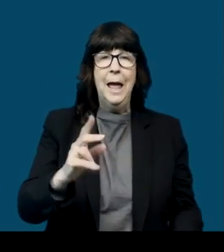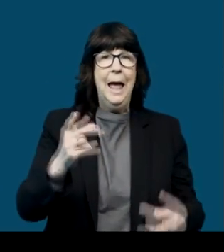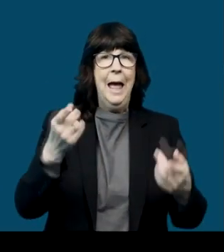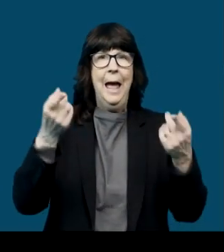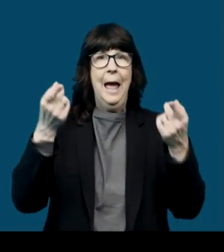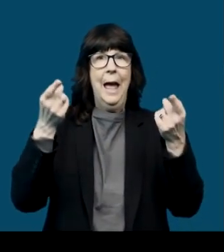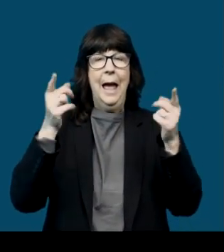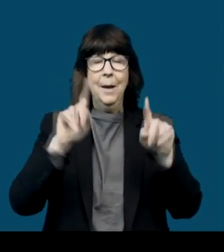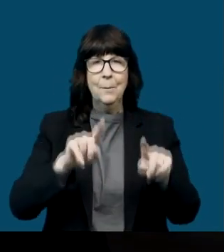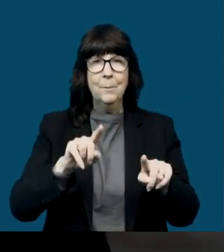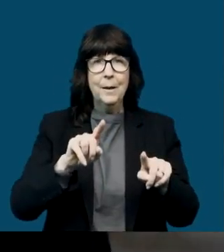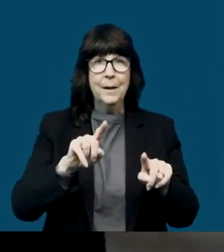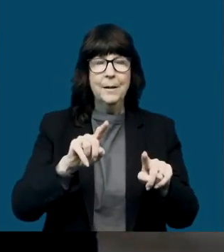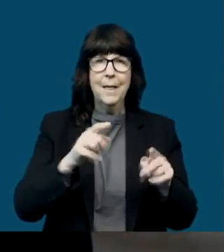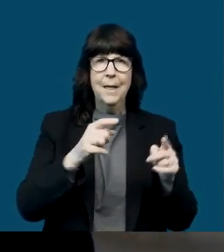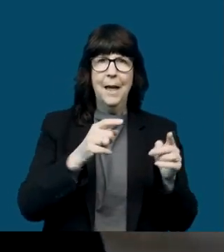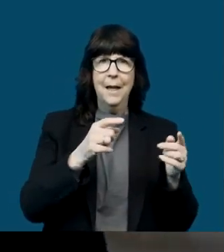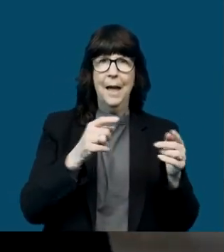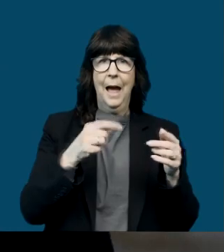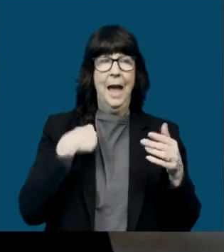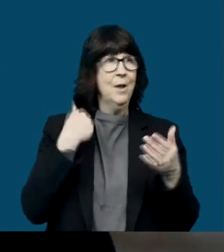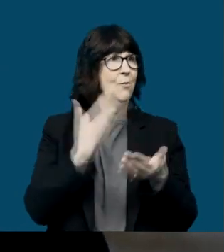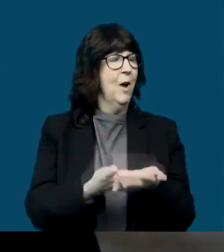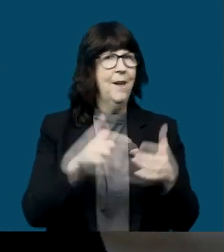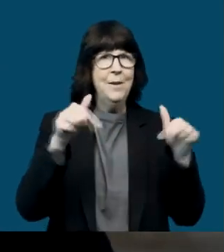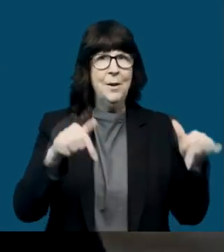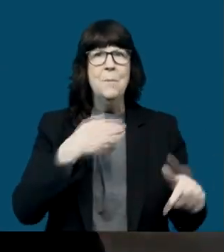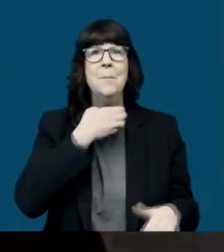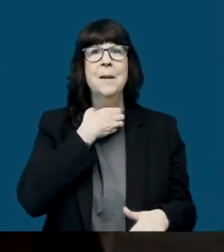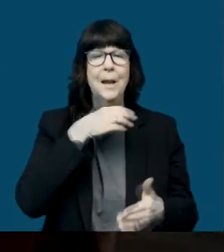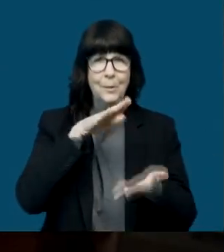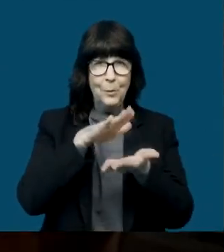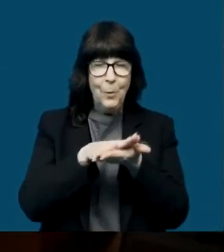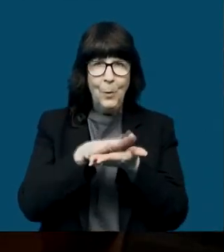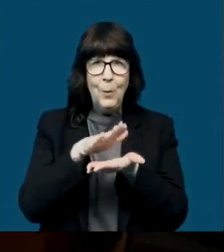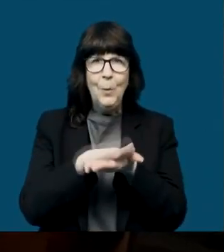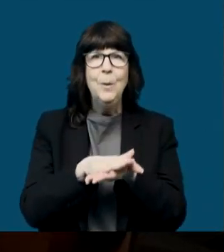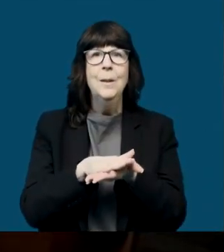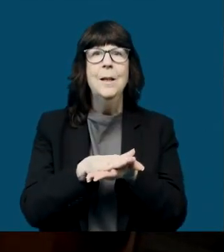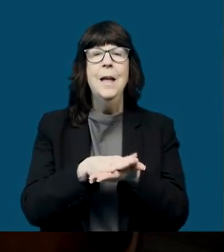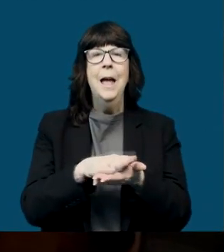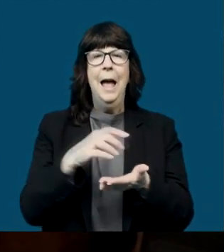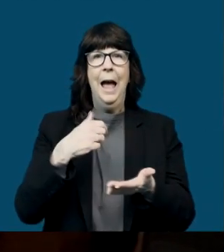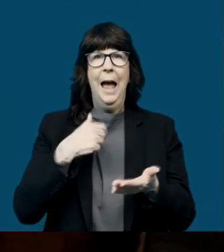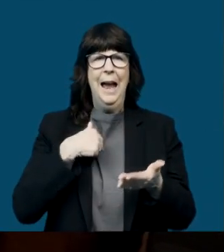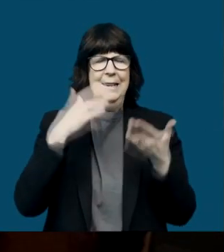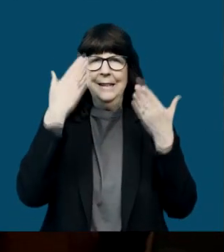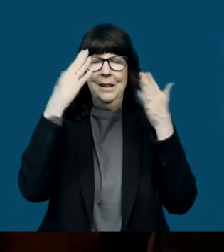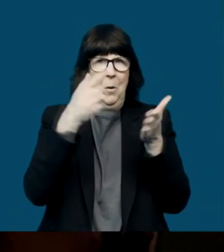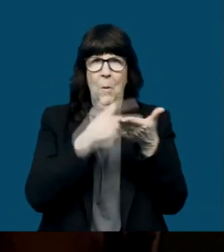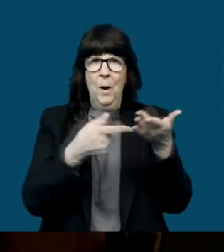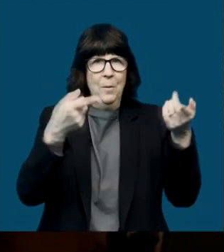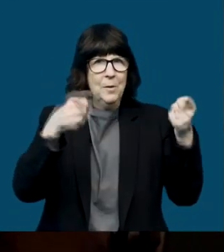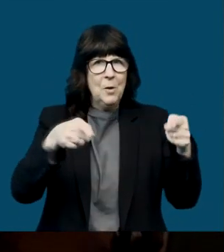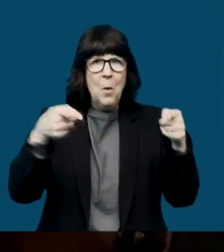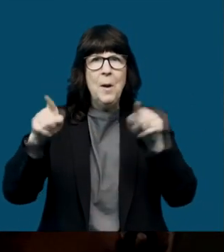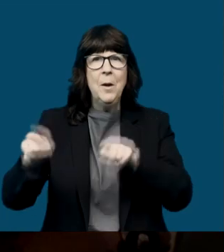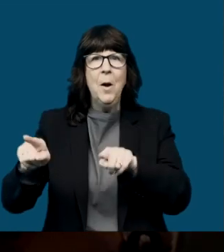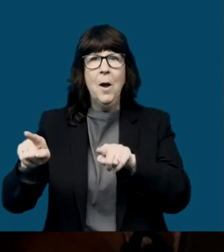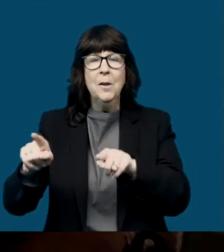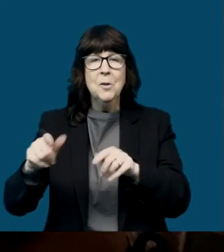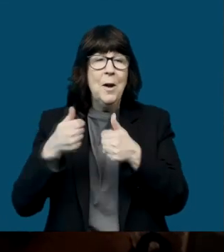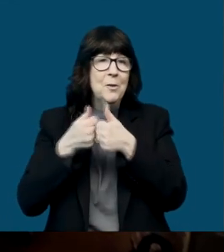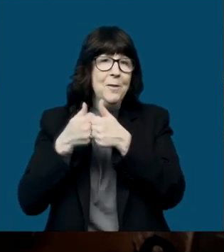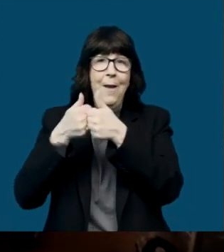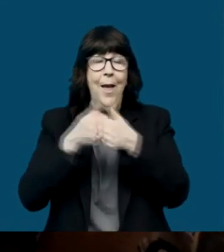suddenly taken to this place here at Millenick Manor. I didn't know what was